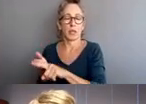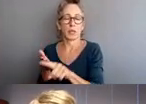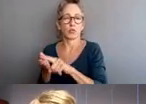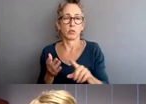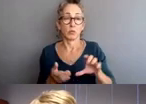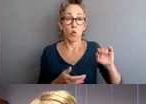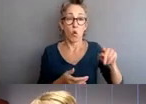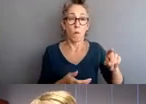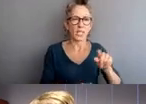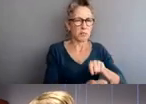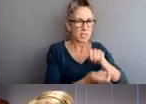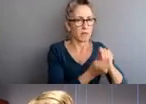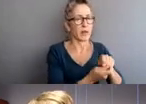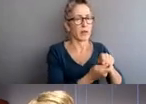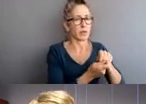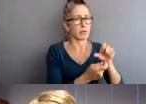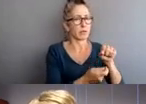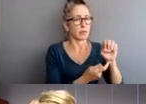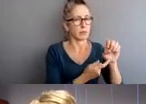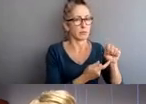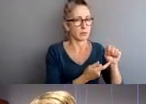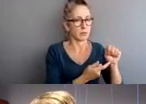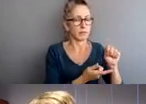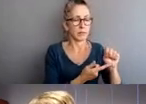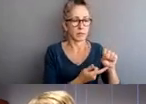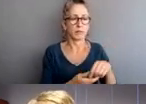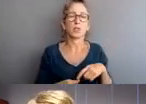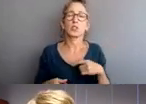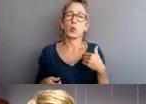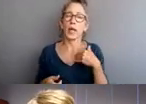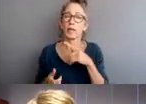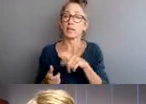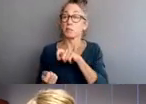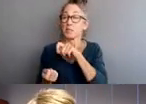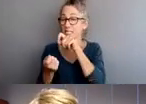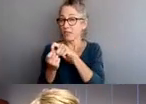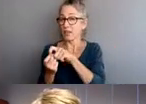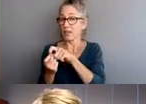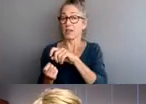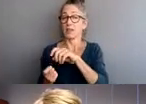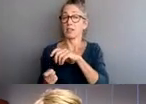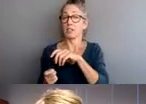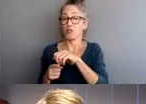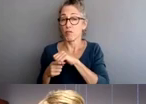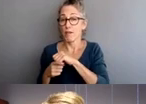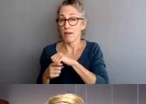affairs personnel or specifically trained sergeants that work in our police districts.